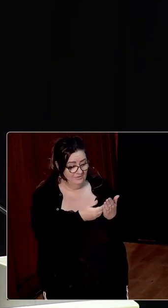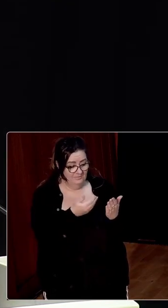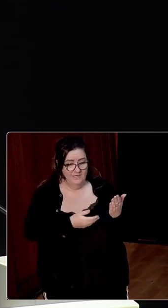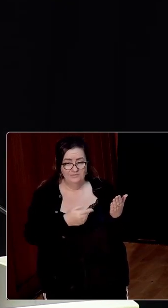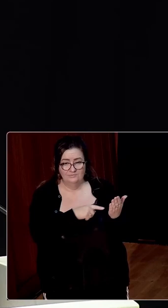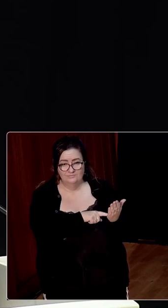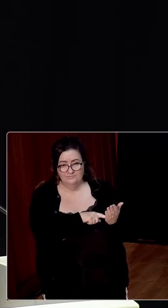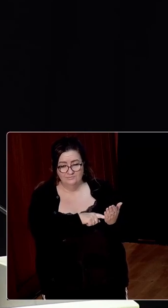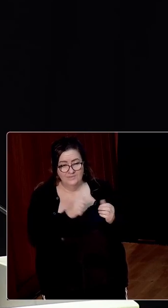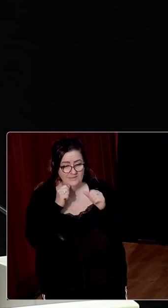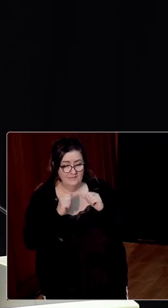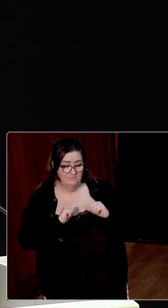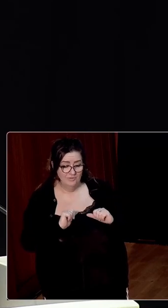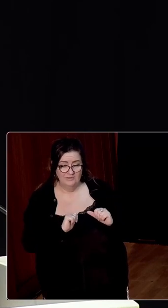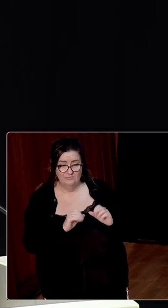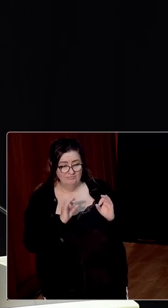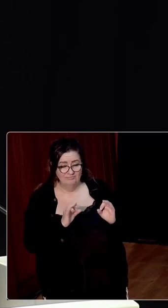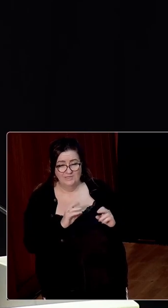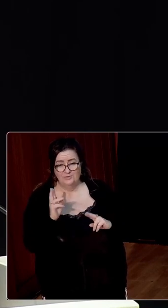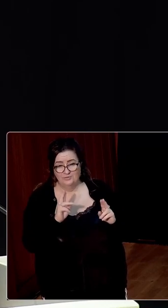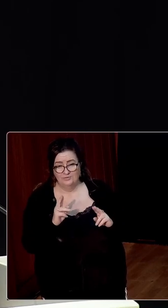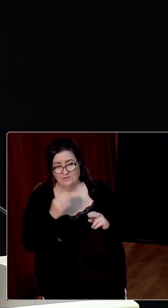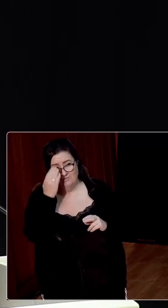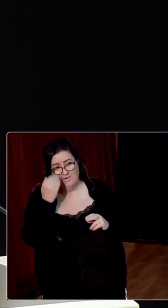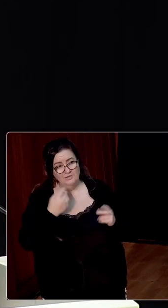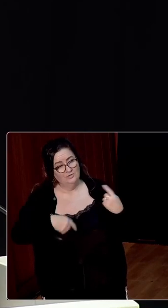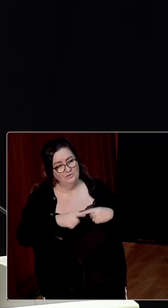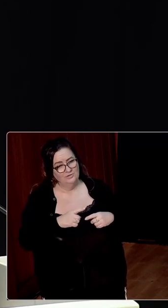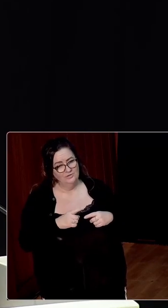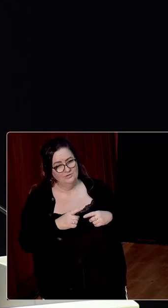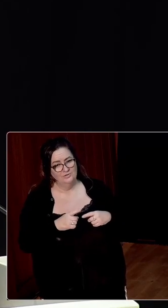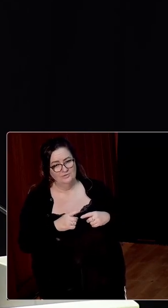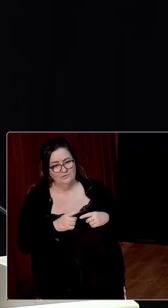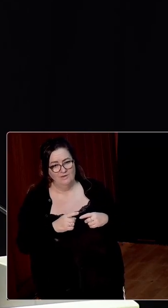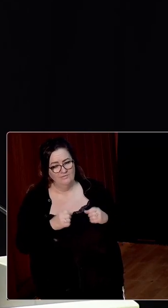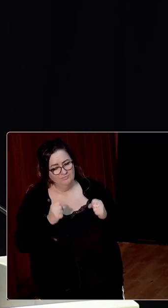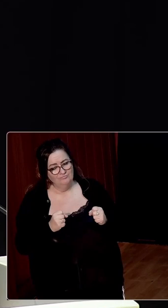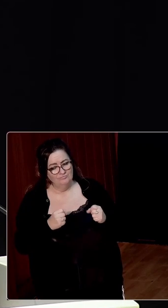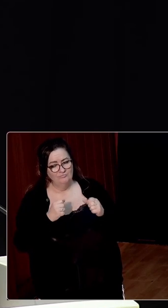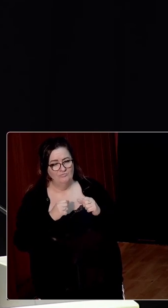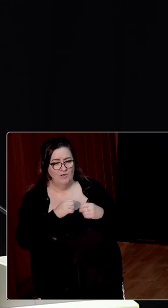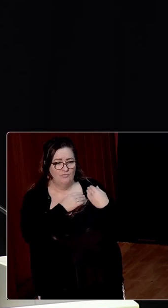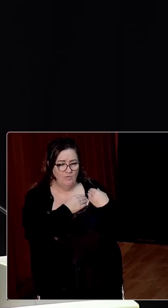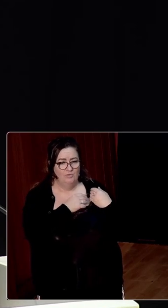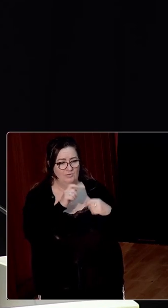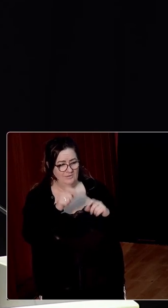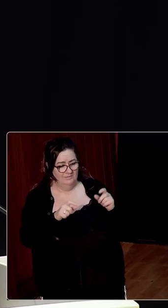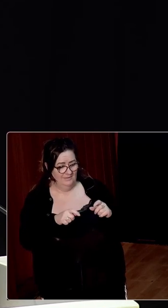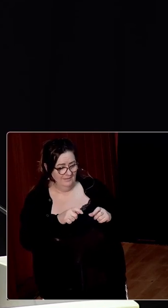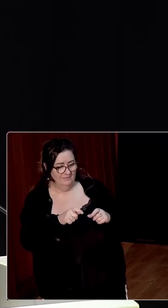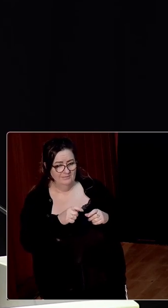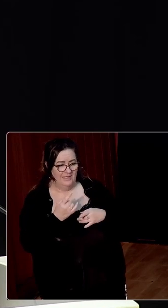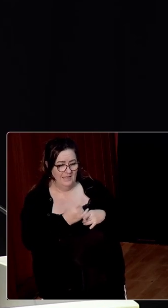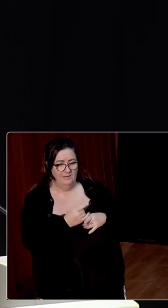this priest was everything he should have been, and reminds us of the central role many priests played in the lives of these vulnerable women.